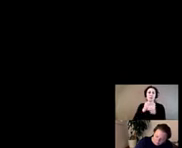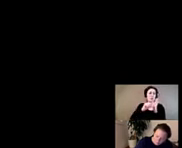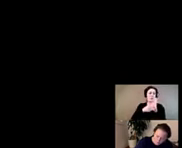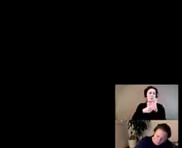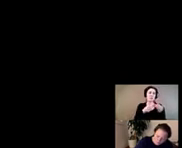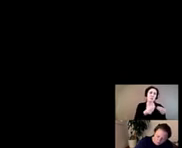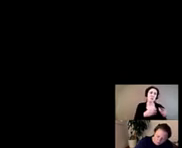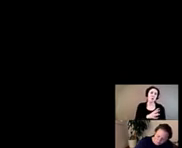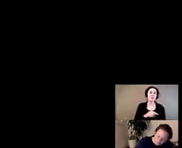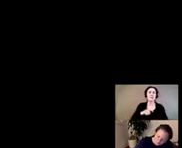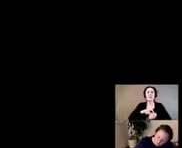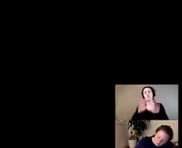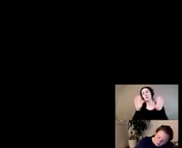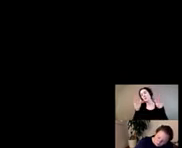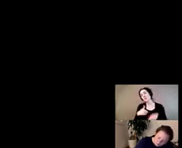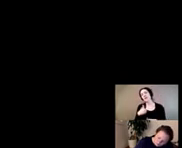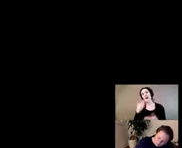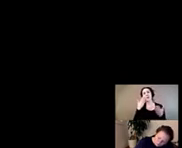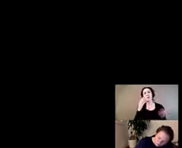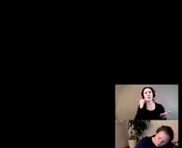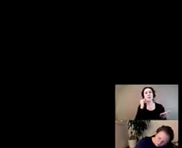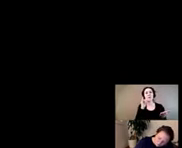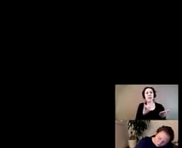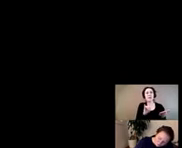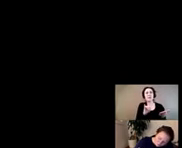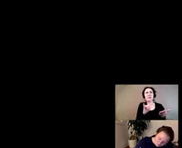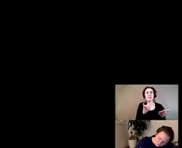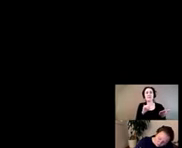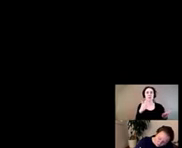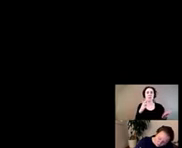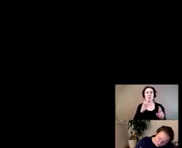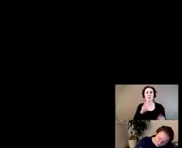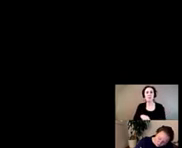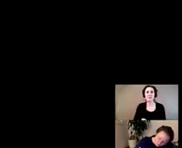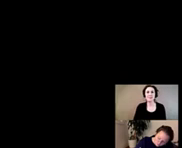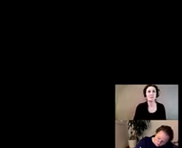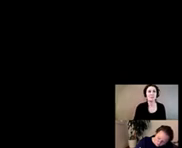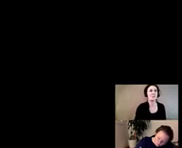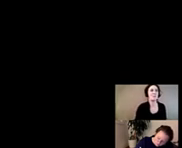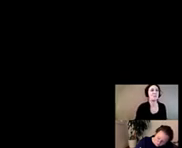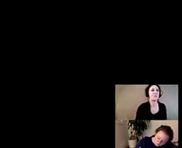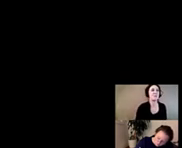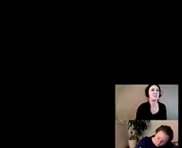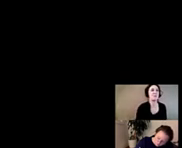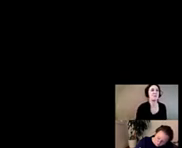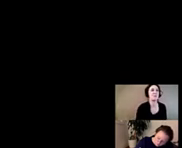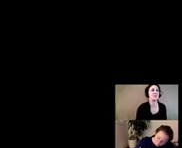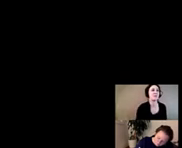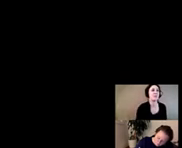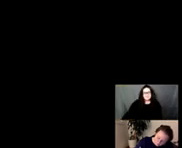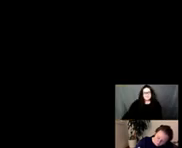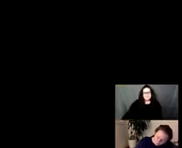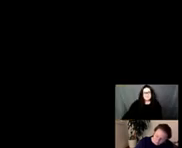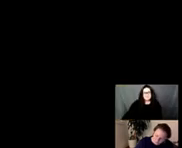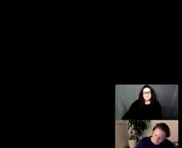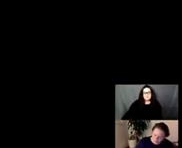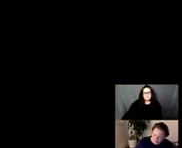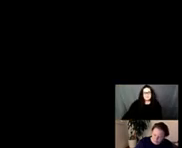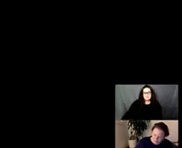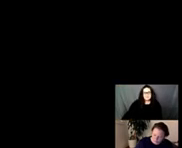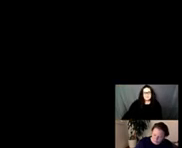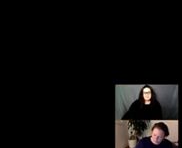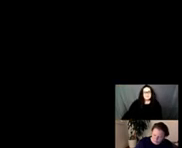so i don't know if that's sort of a response oh i think it's a beautiful response and just the the entire practice